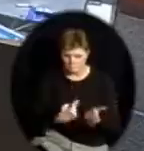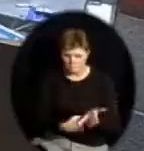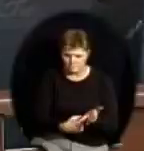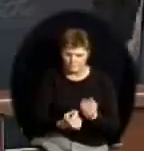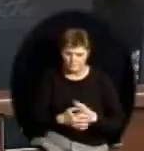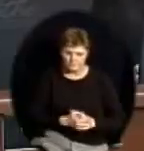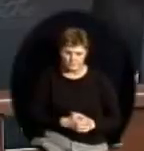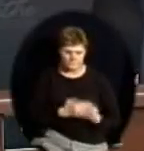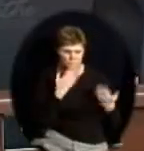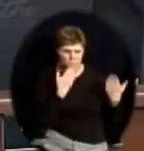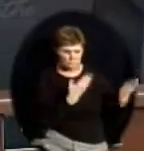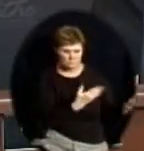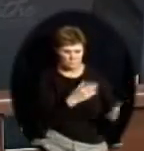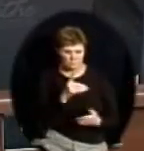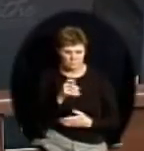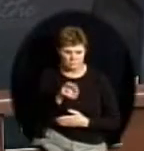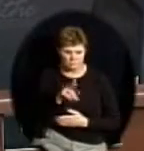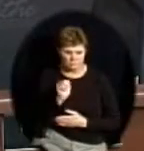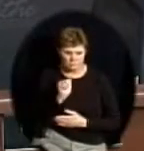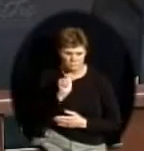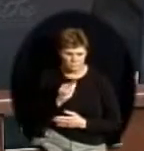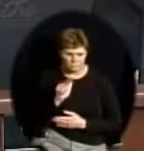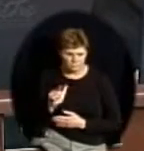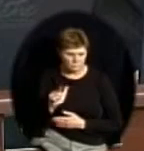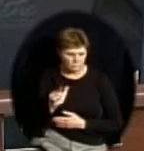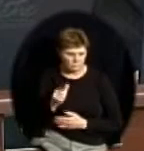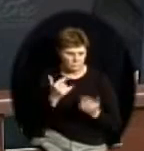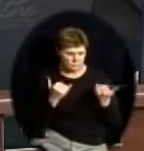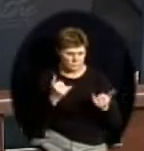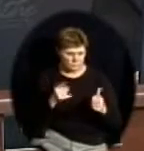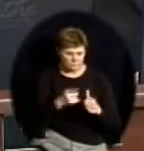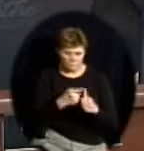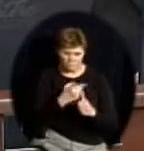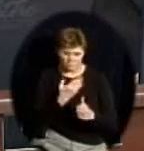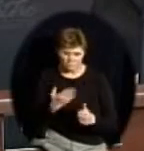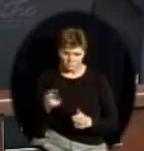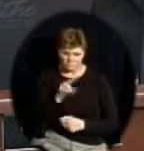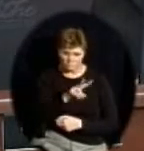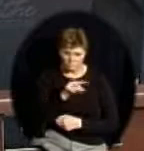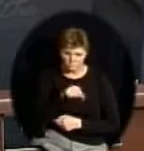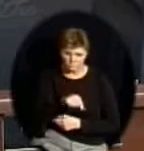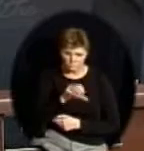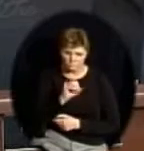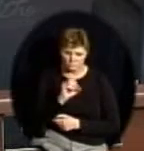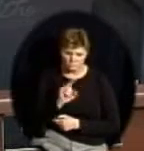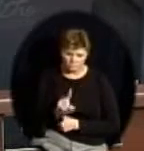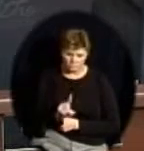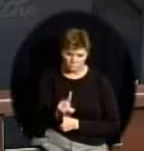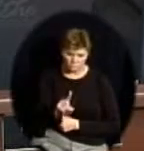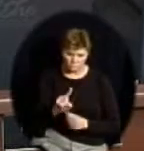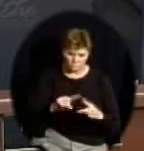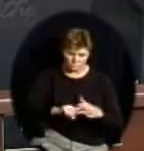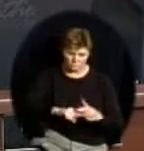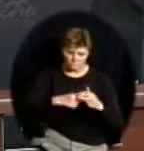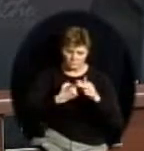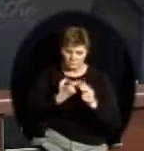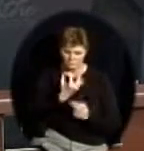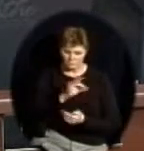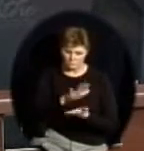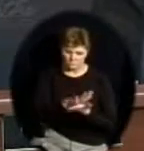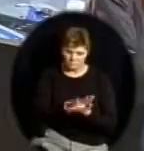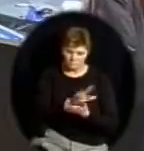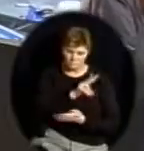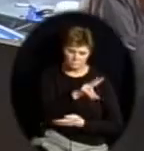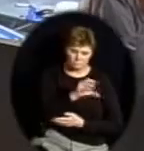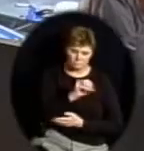First item on our agenda tonight, board members, section 2.01, is a report on the beginning of the 2006-07 school year, and I believe Dr. Banachowski